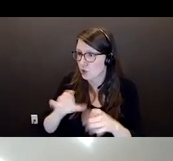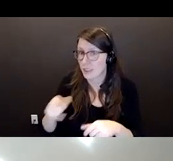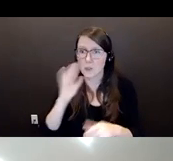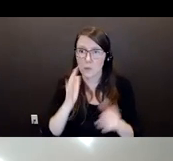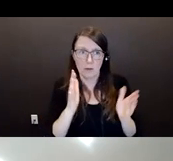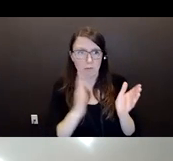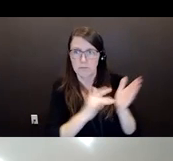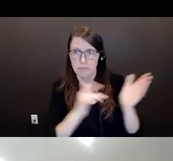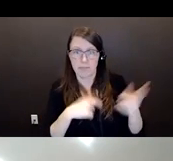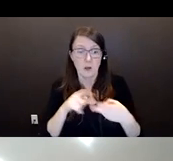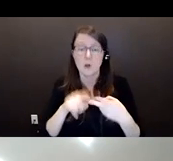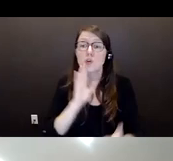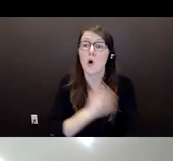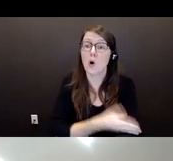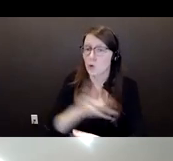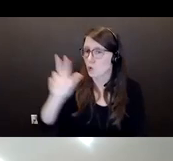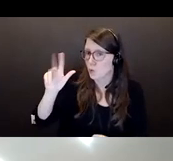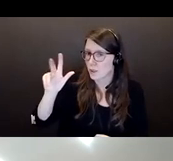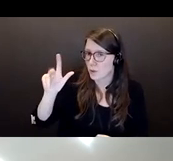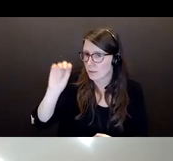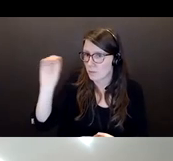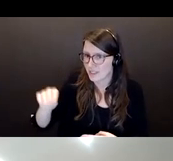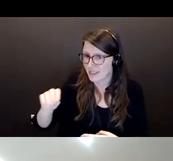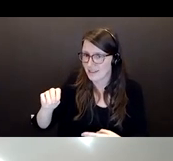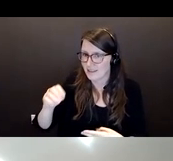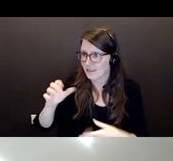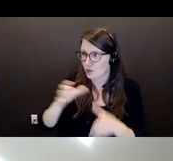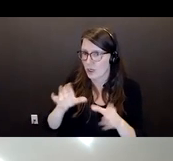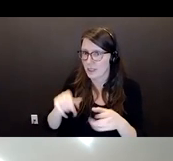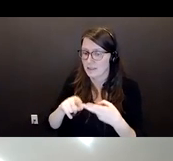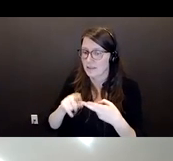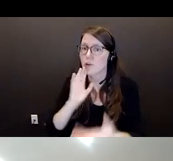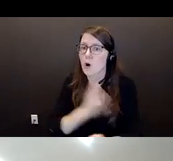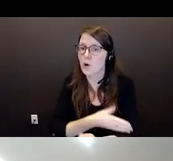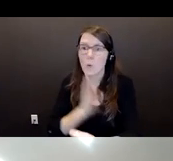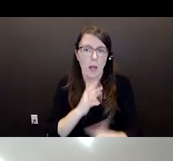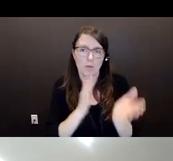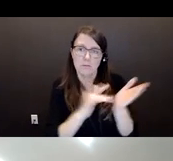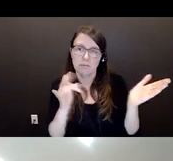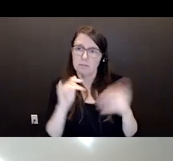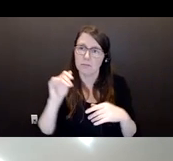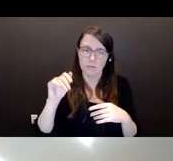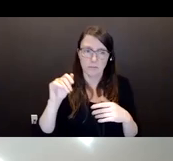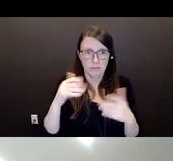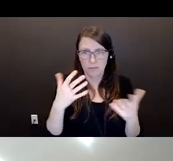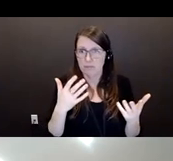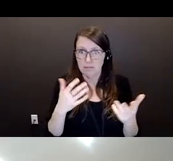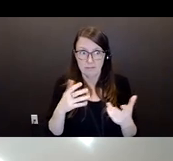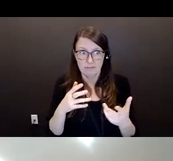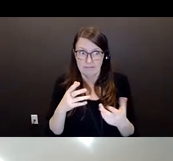of that occurring. So one in four chance, one of your children actually causing you trouble.